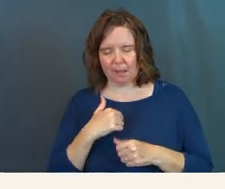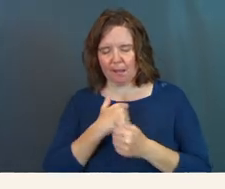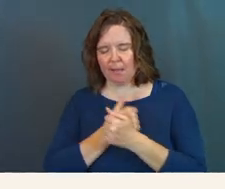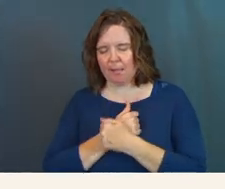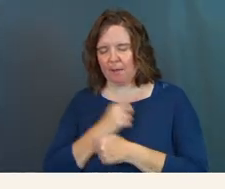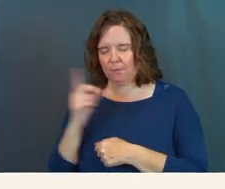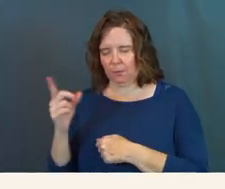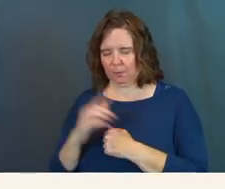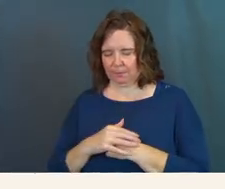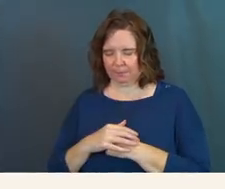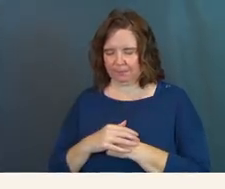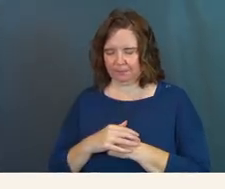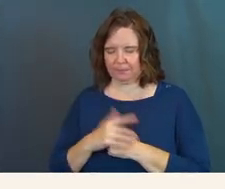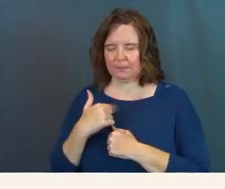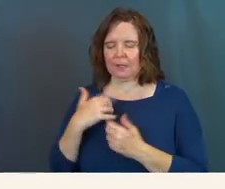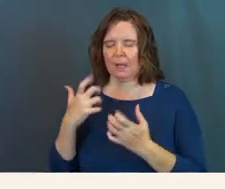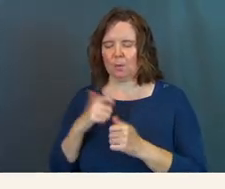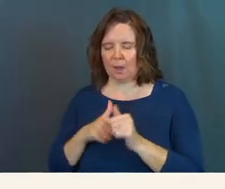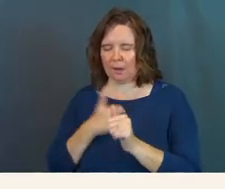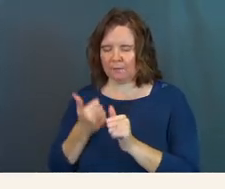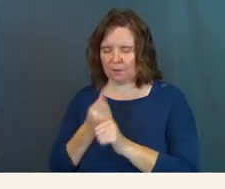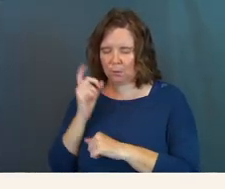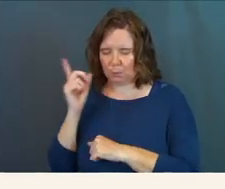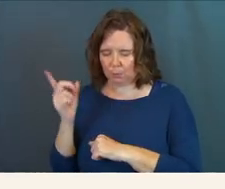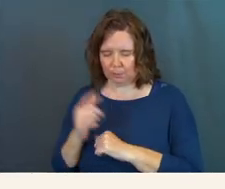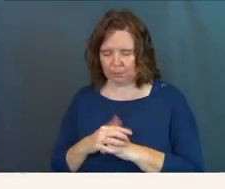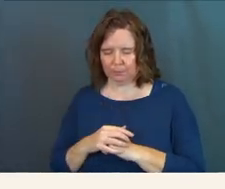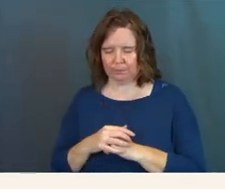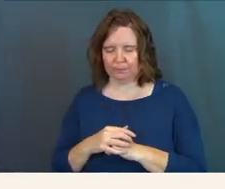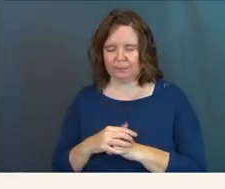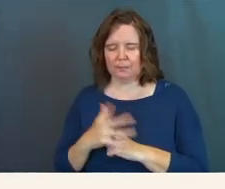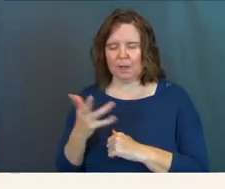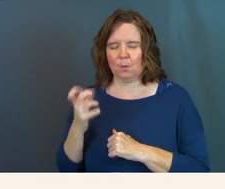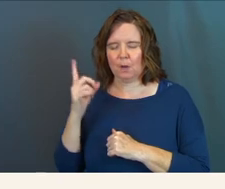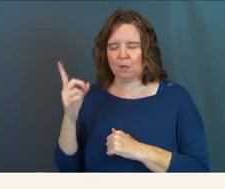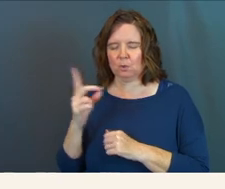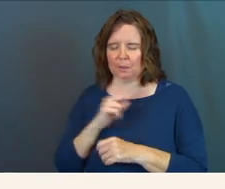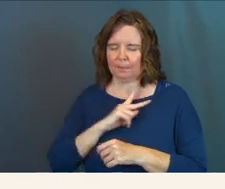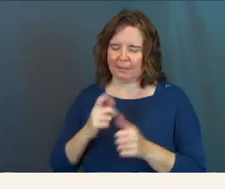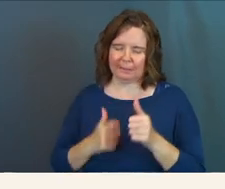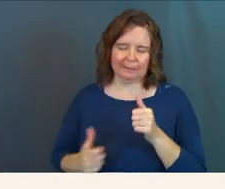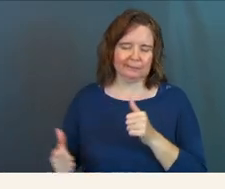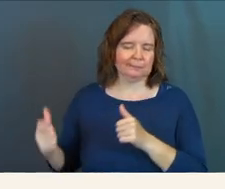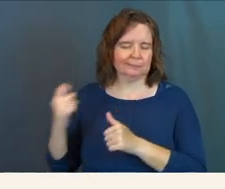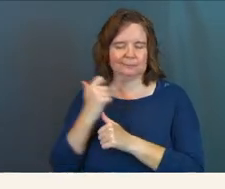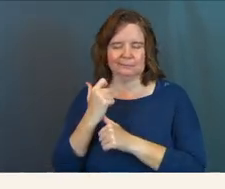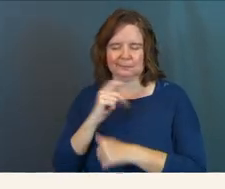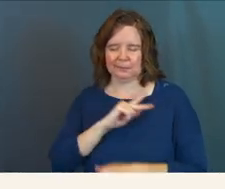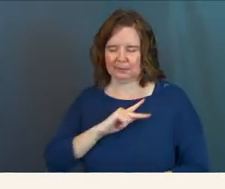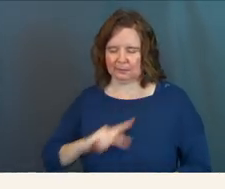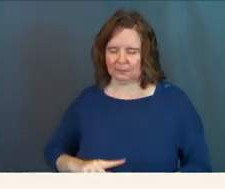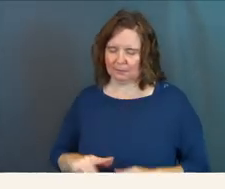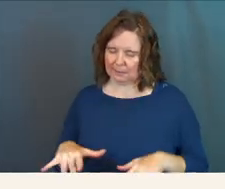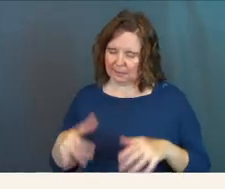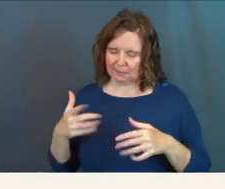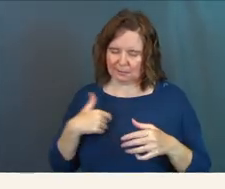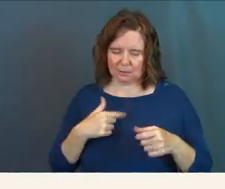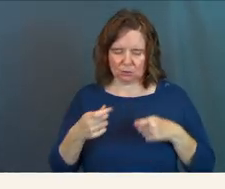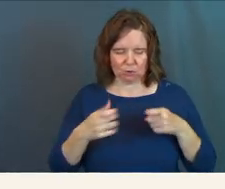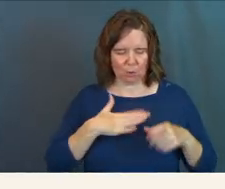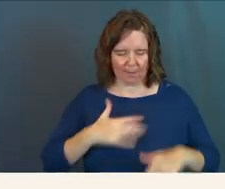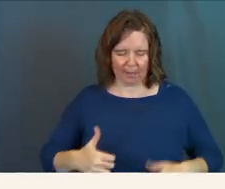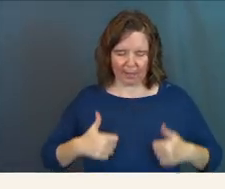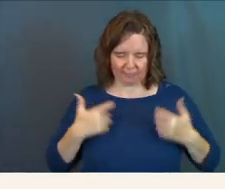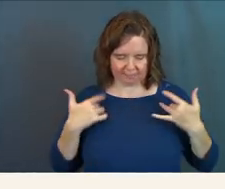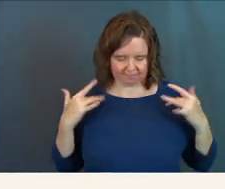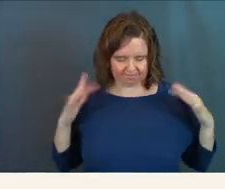I love you. I wanna follow you. I want you to be king. Take the steering wheel of